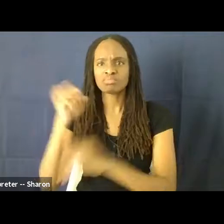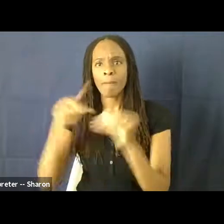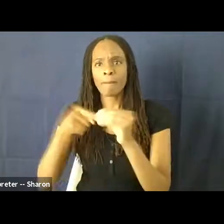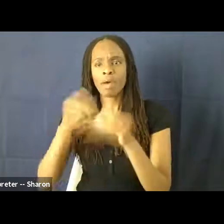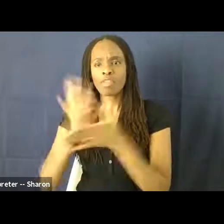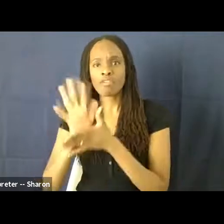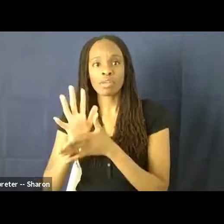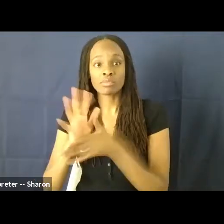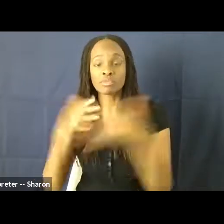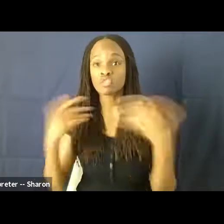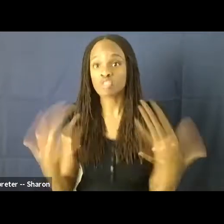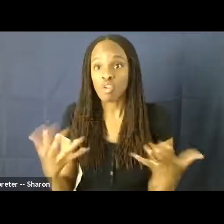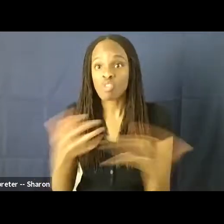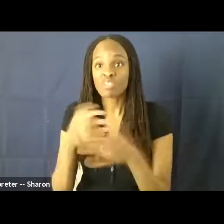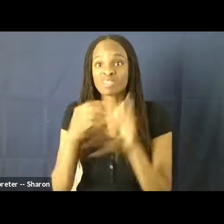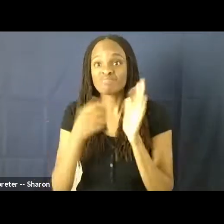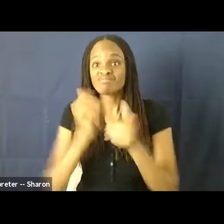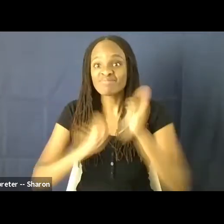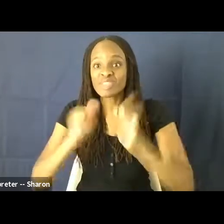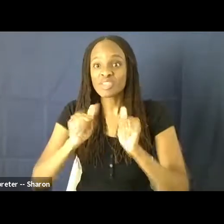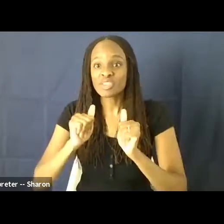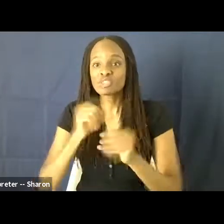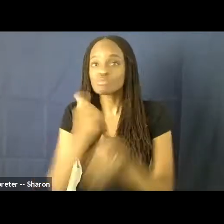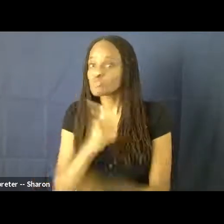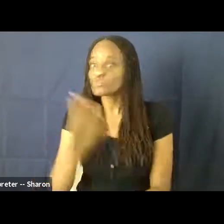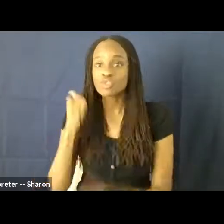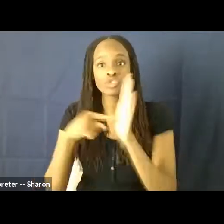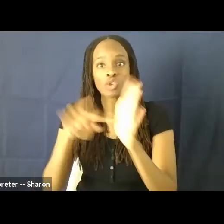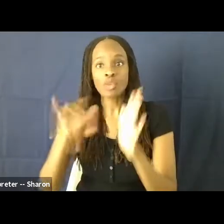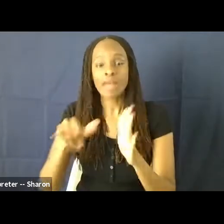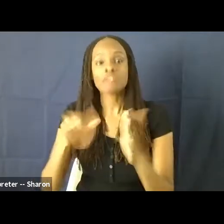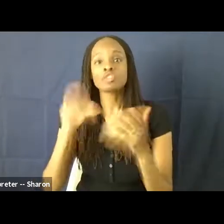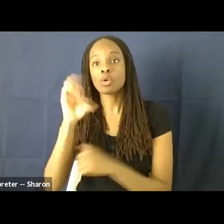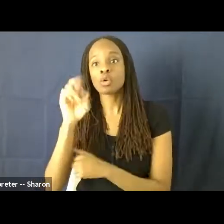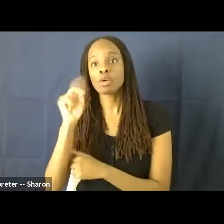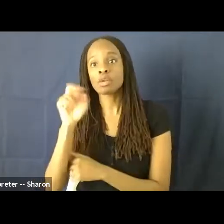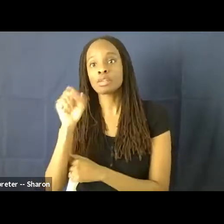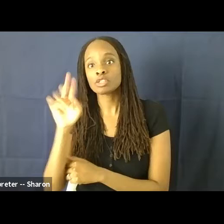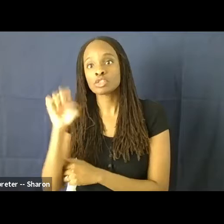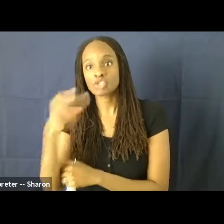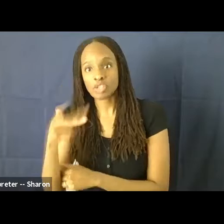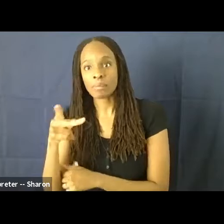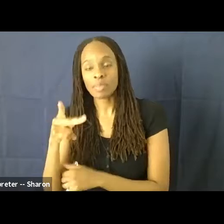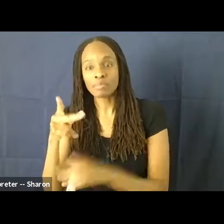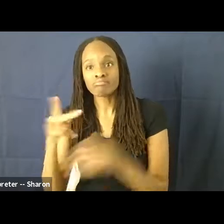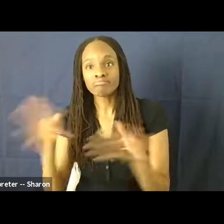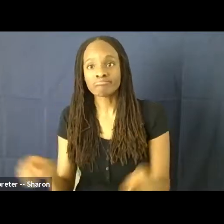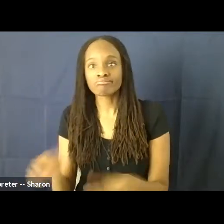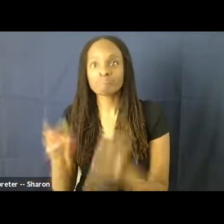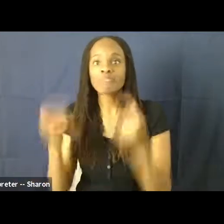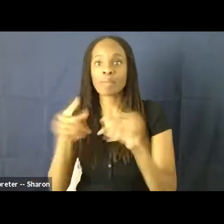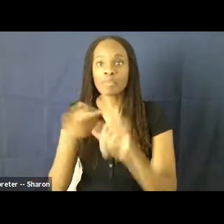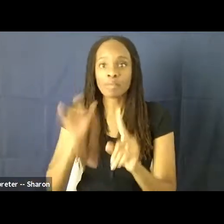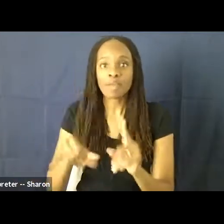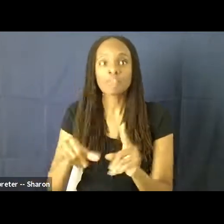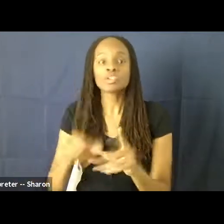came out of this. And it actually went all the way to the Supreme Court in a case known as Mutual v. Ohio. So the production company that put out Birth of a